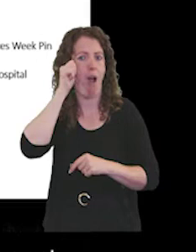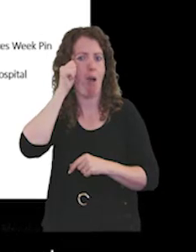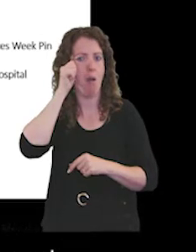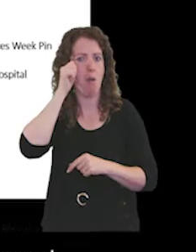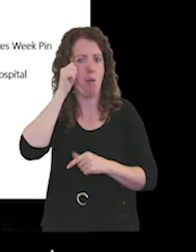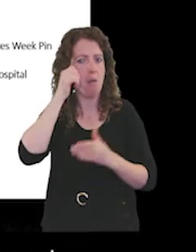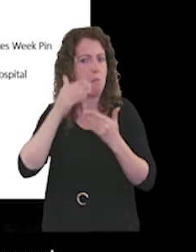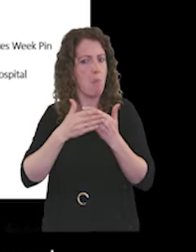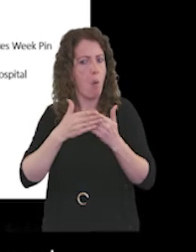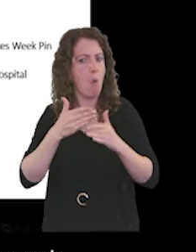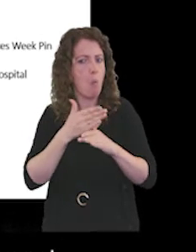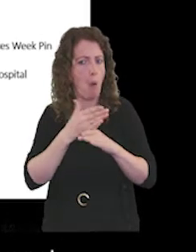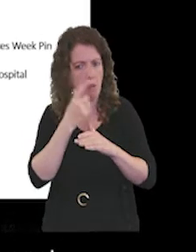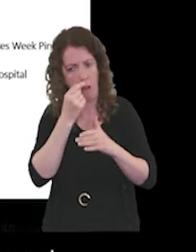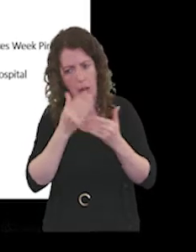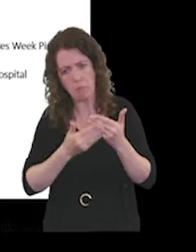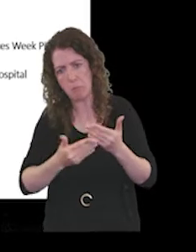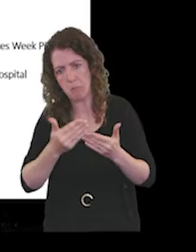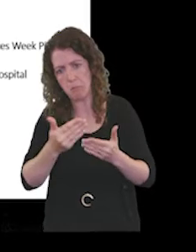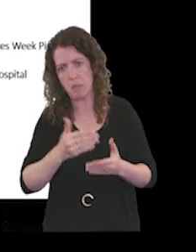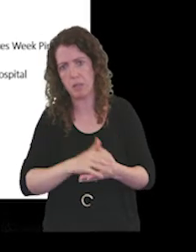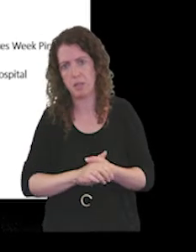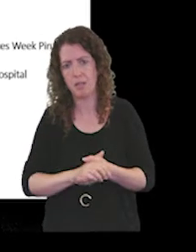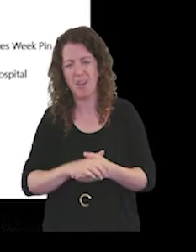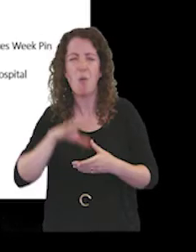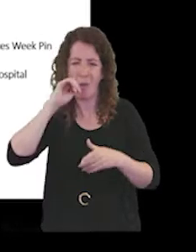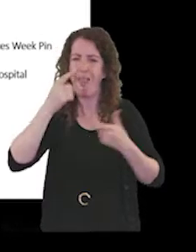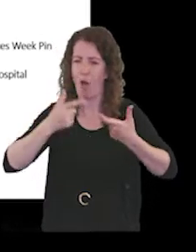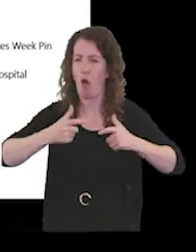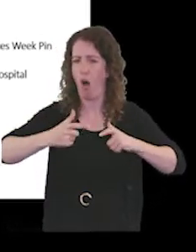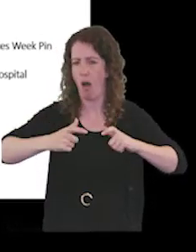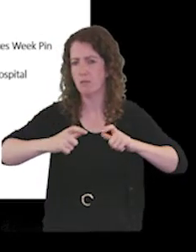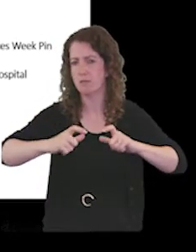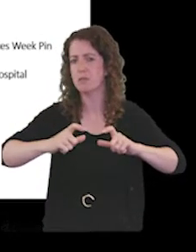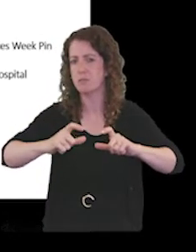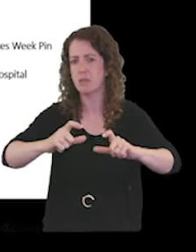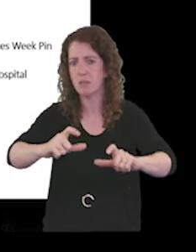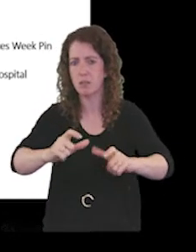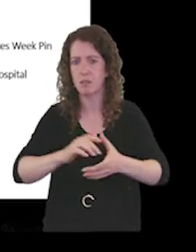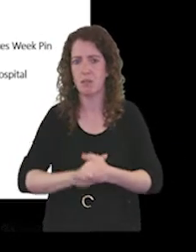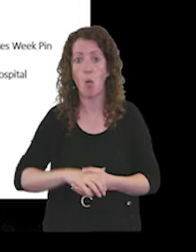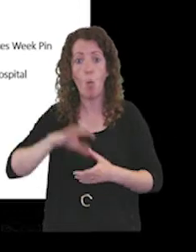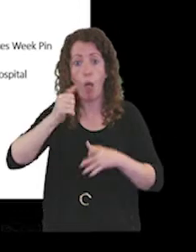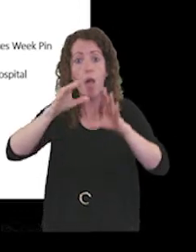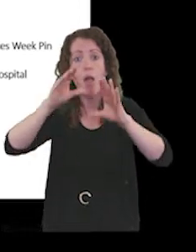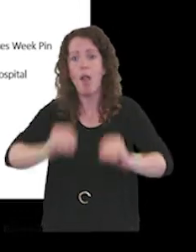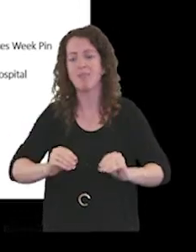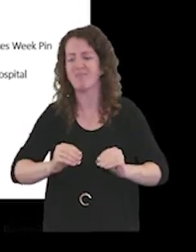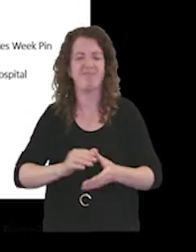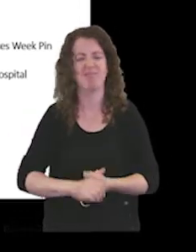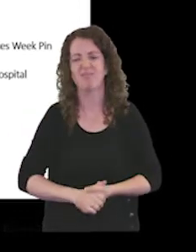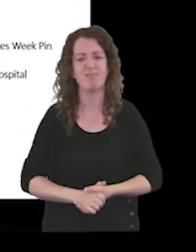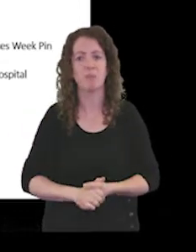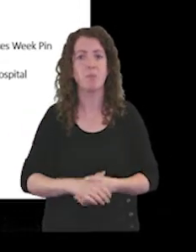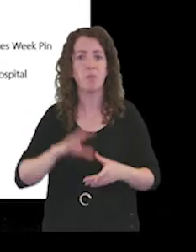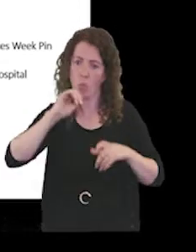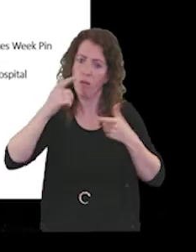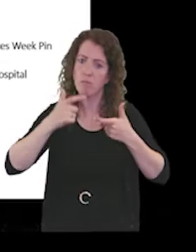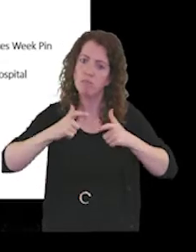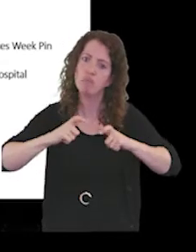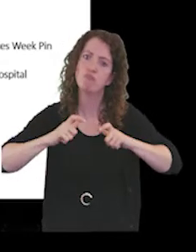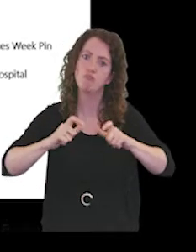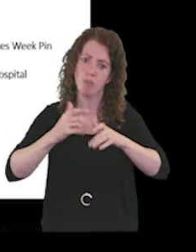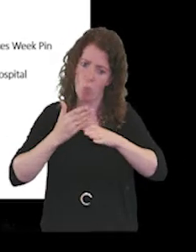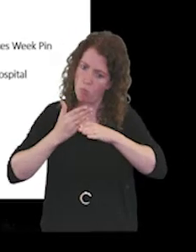more work needs to be done. And this is something that's a constant. We'll continue to do. It's not programme that's going to end. We can continue to work